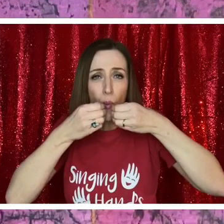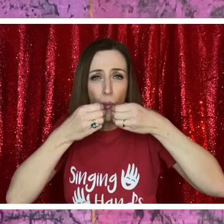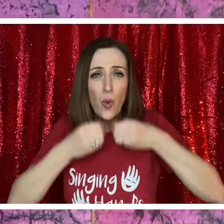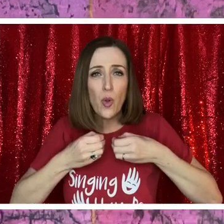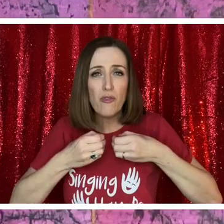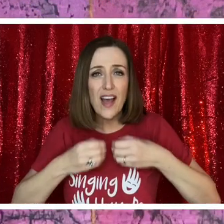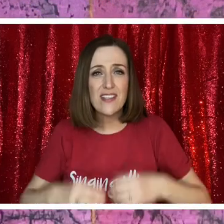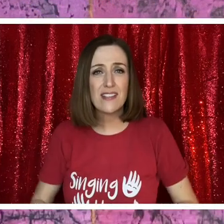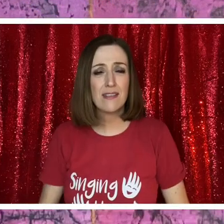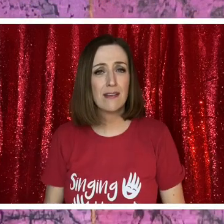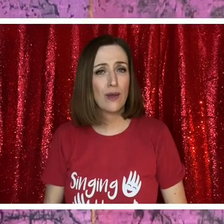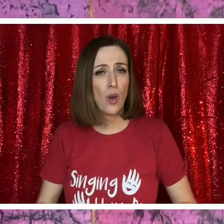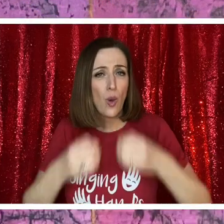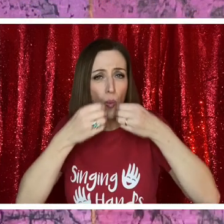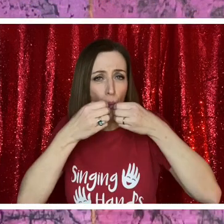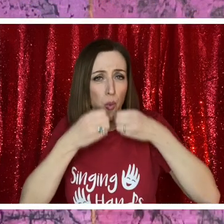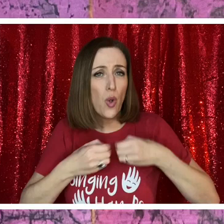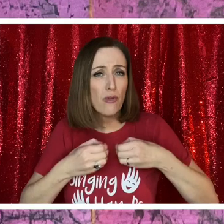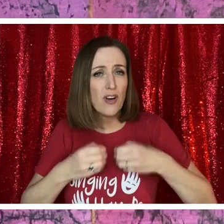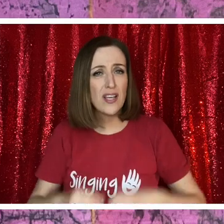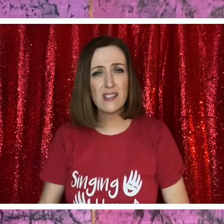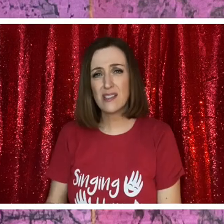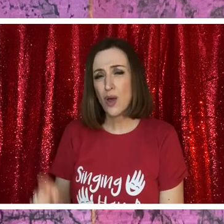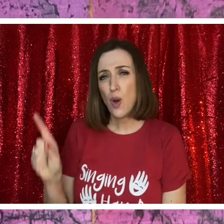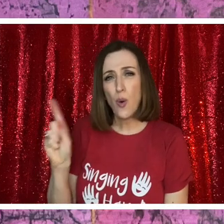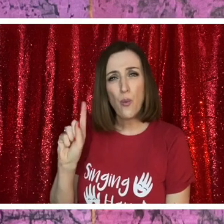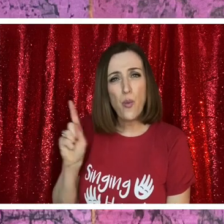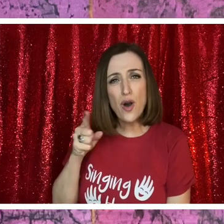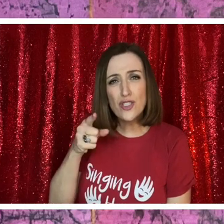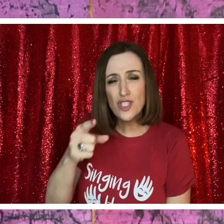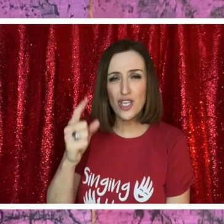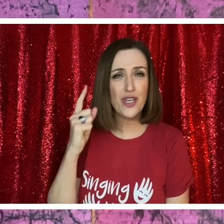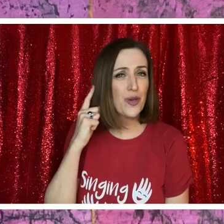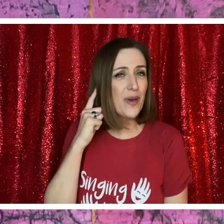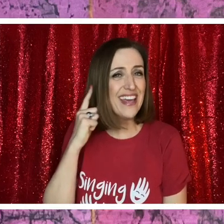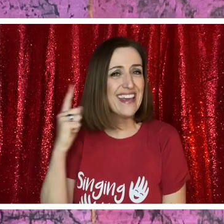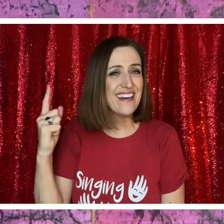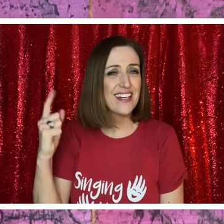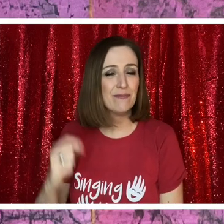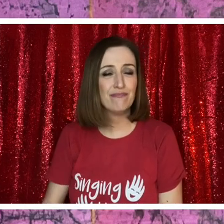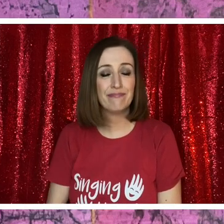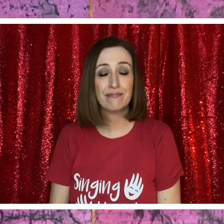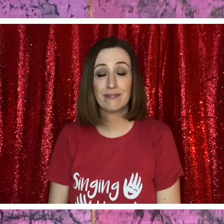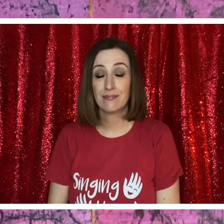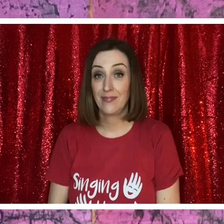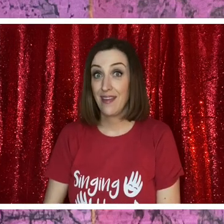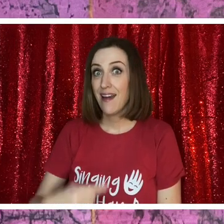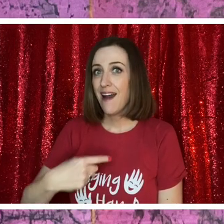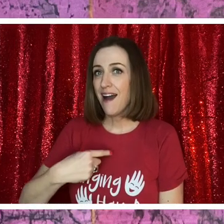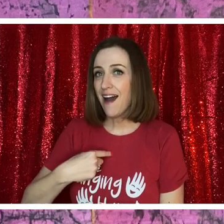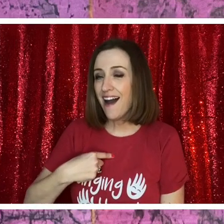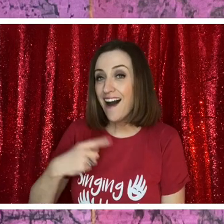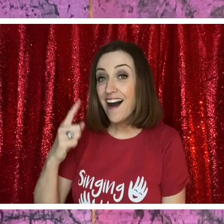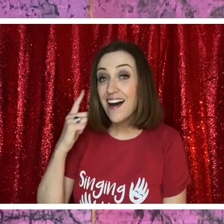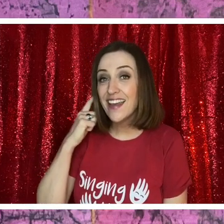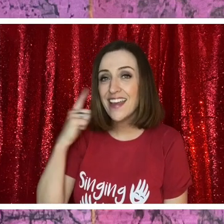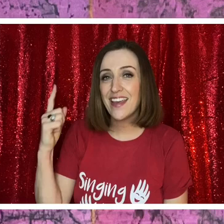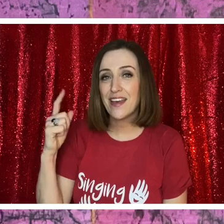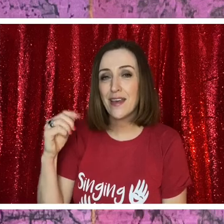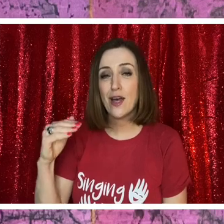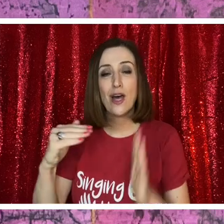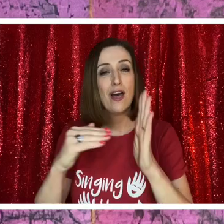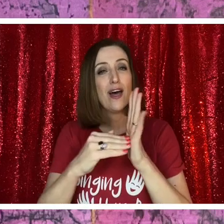Walrus, walrus, what do you hear? I